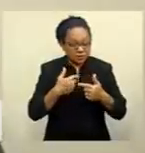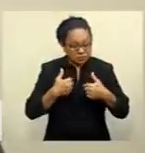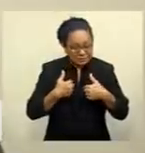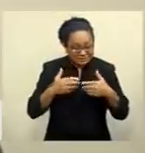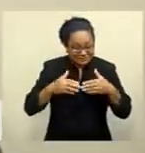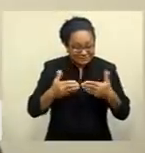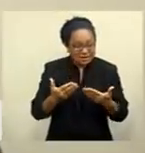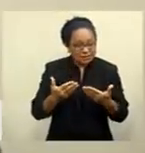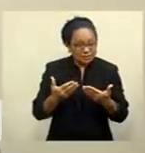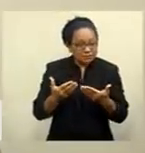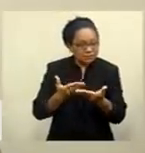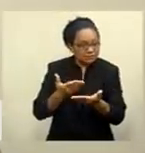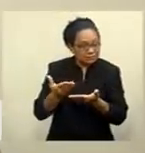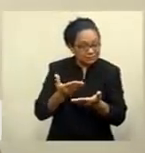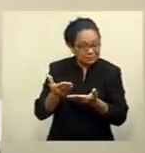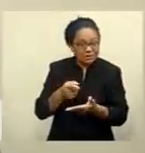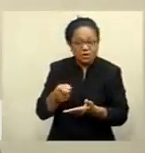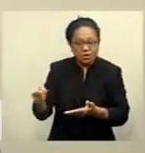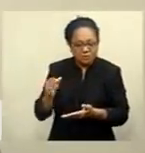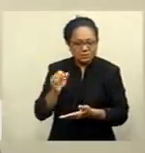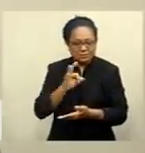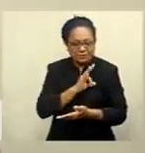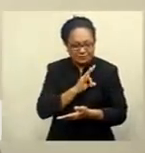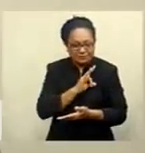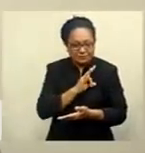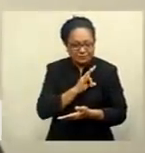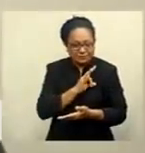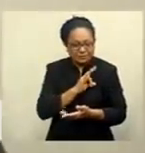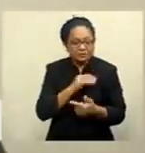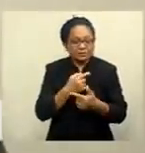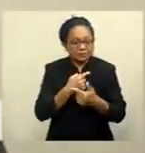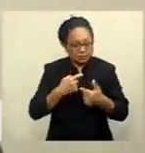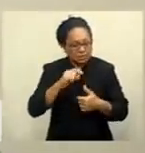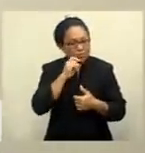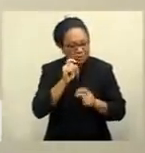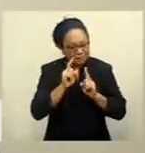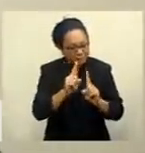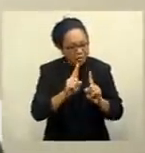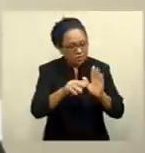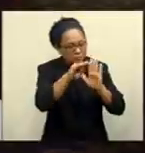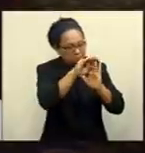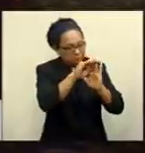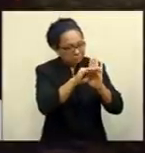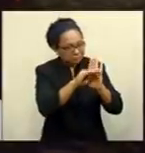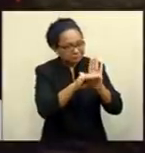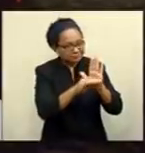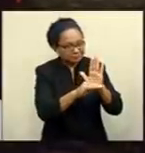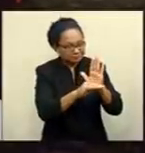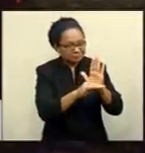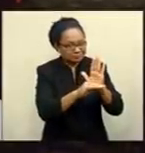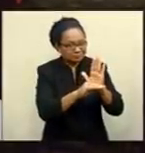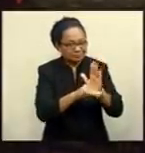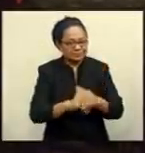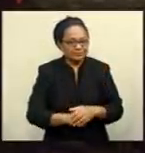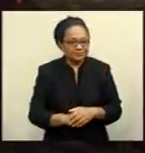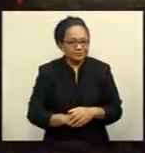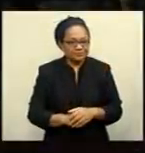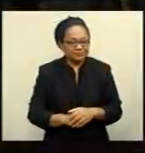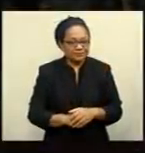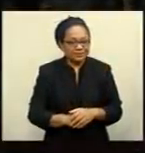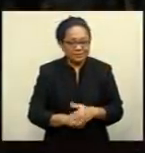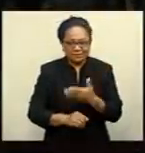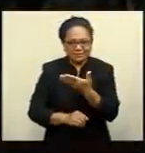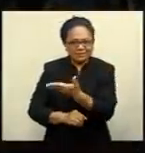employees and we will follow the procedure that is in place. Vinit Chant, a former